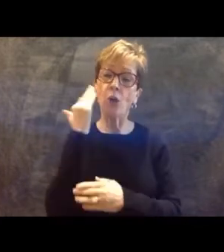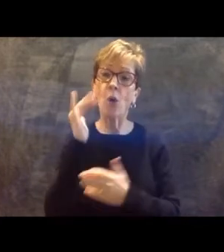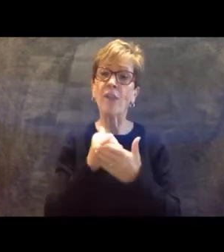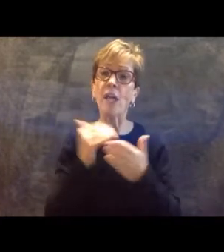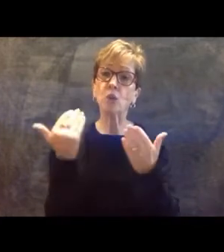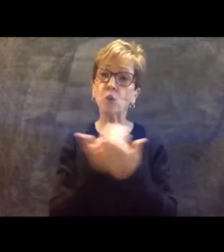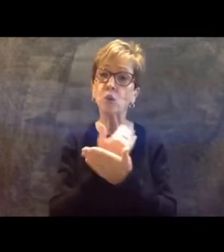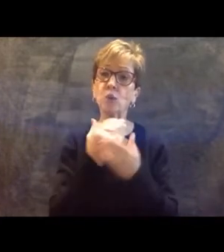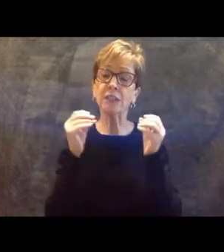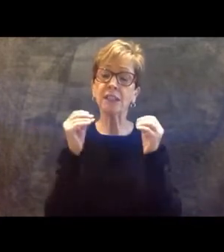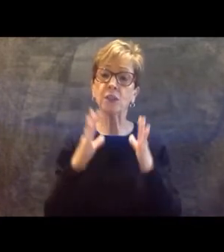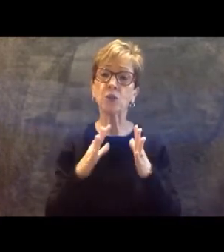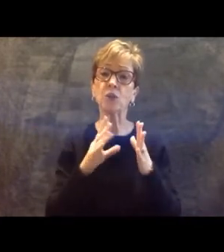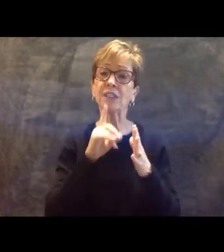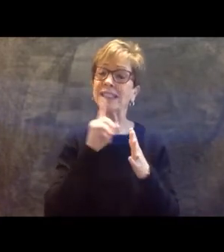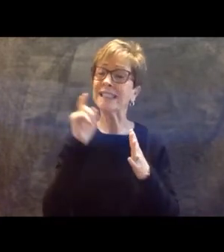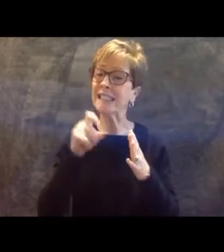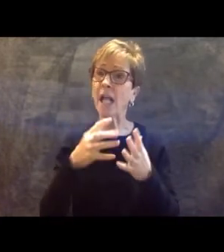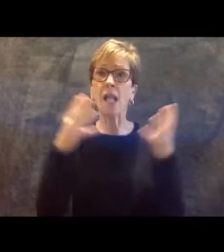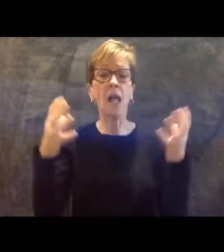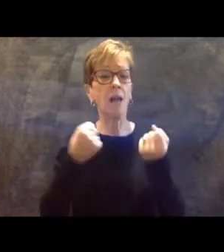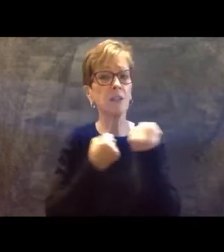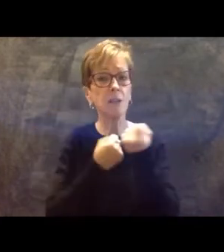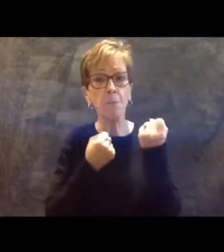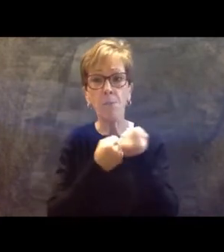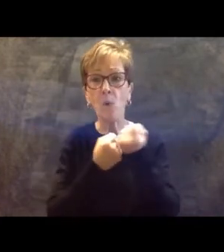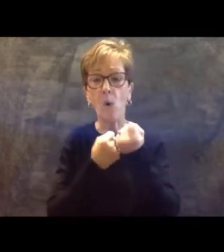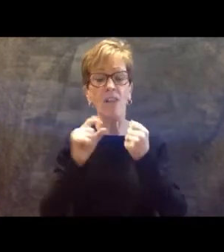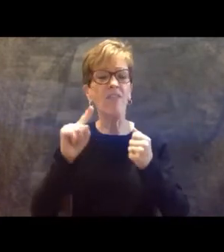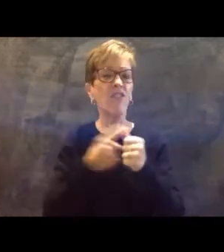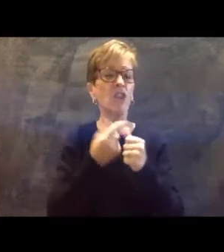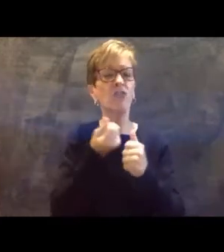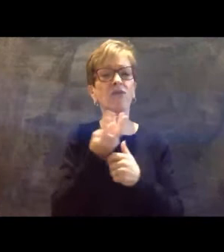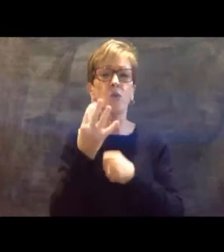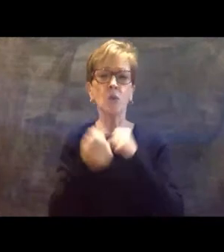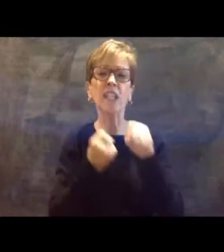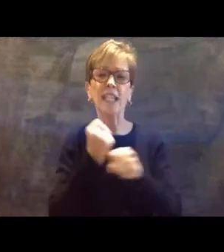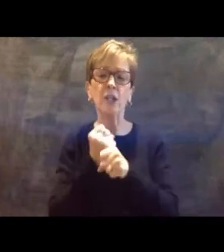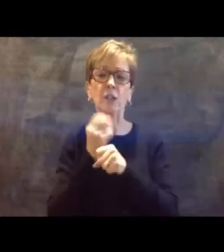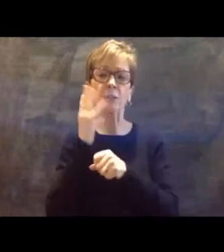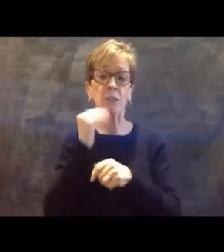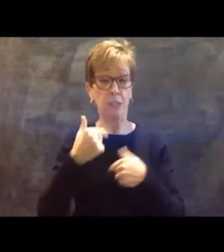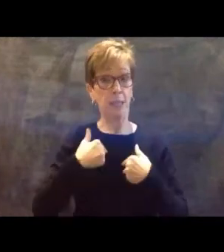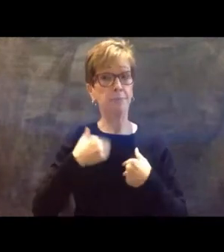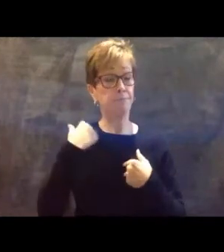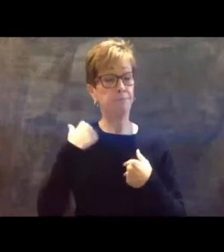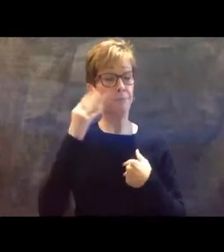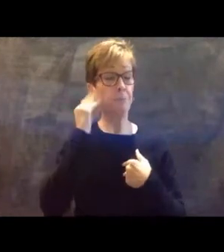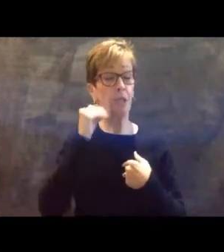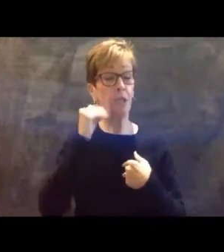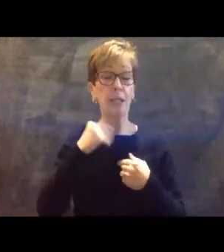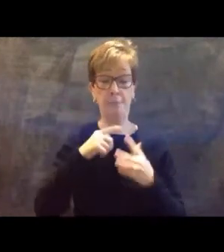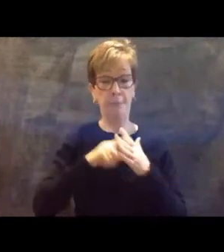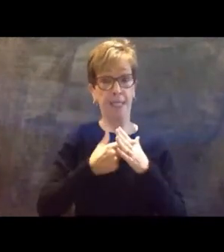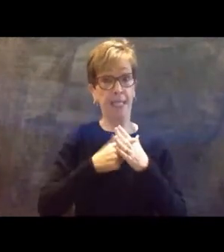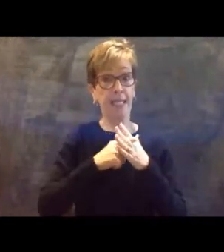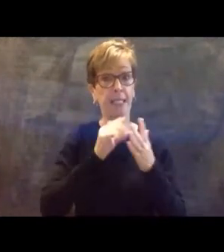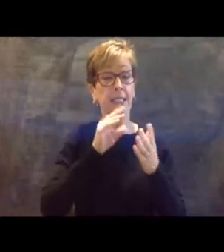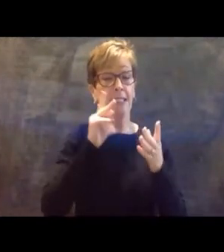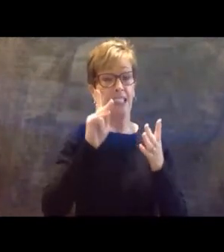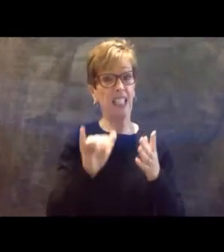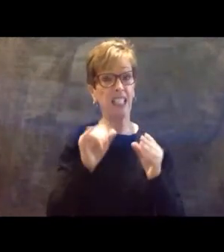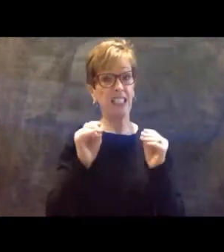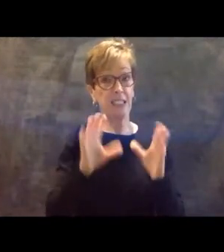in need of a great deal of support in their first few years. I was once a beginning Kentucky teacher, and I can speak firsthand about the